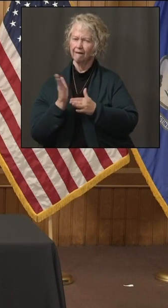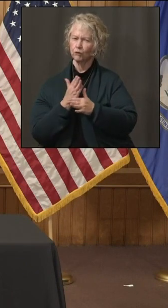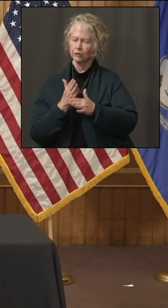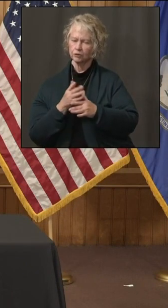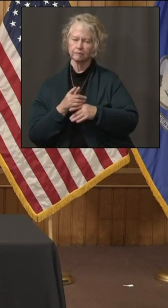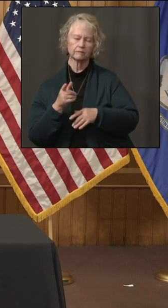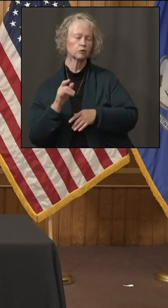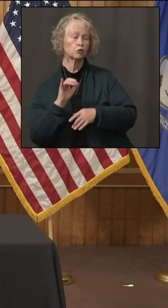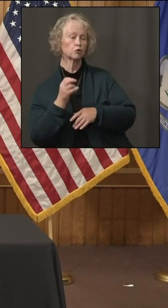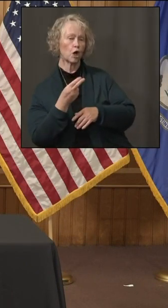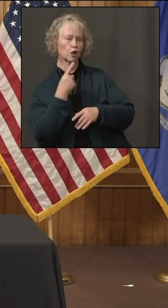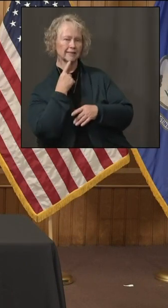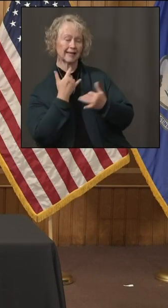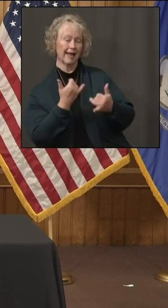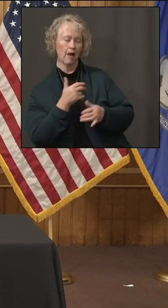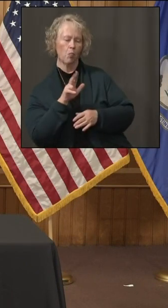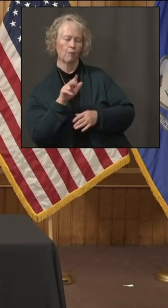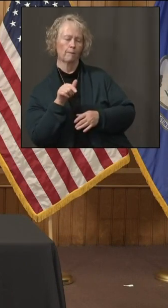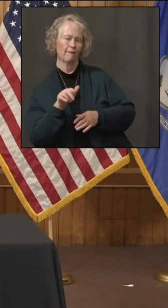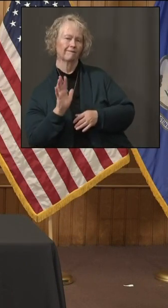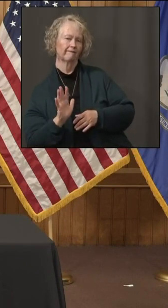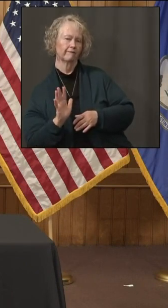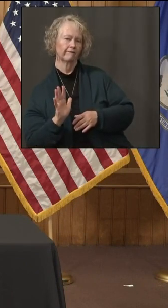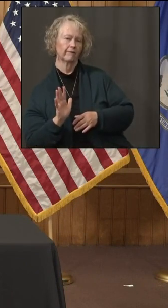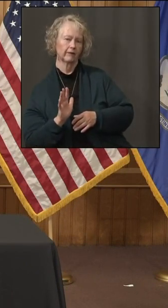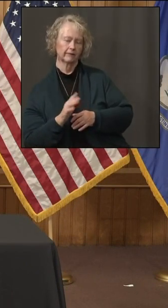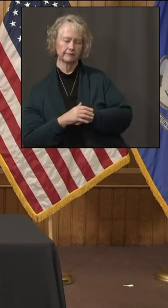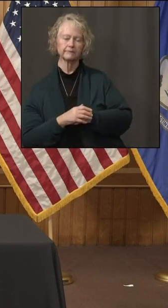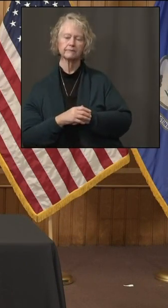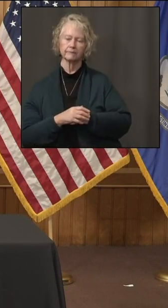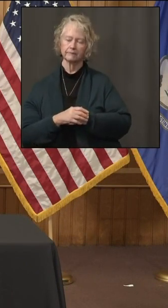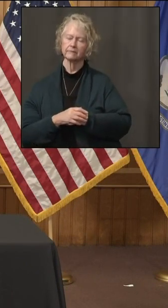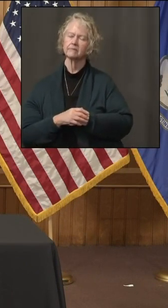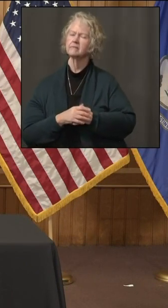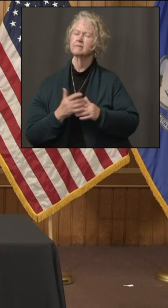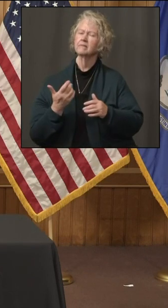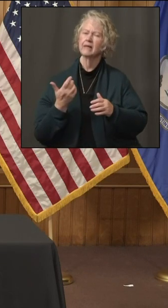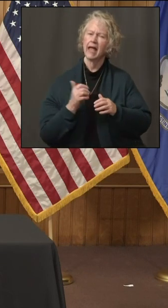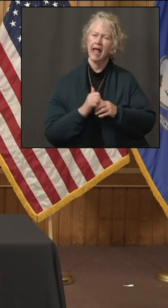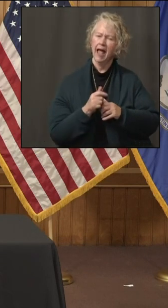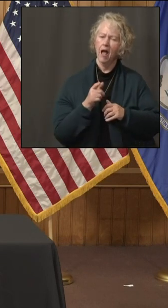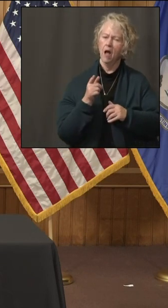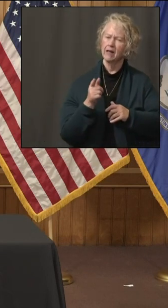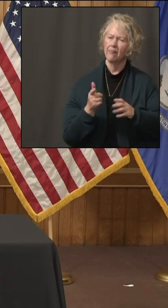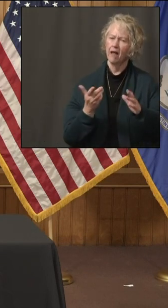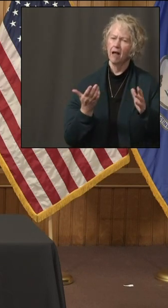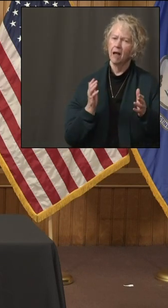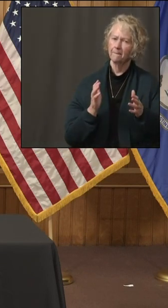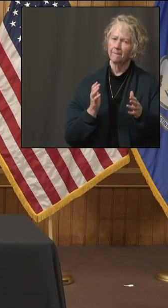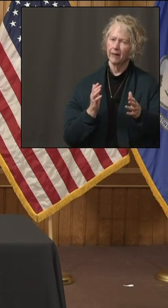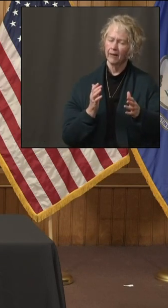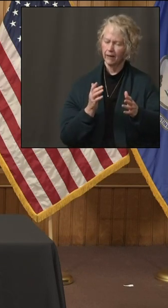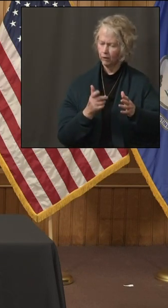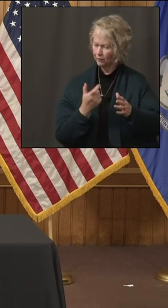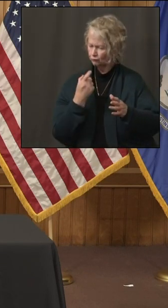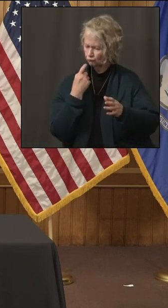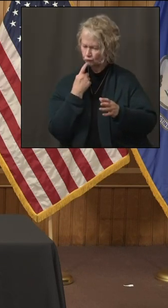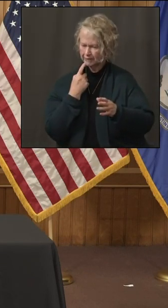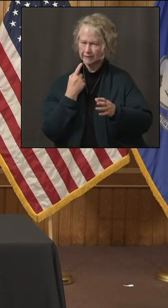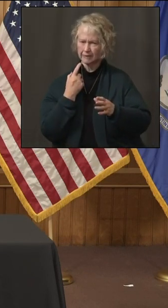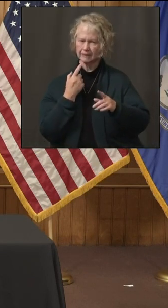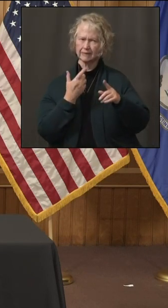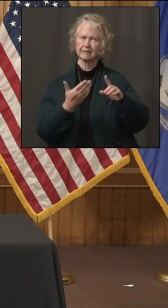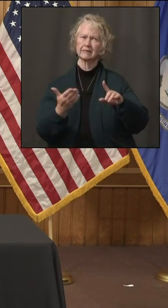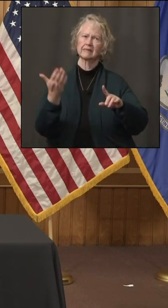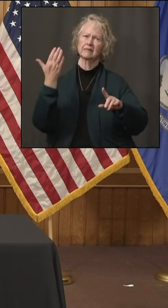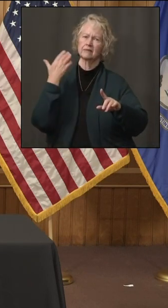It's 3.5, Paul. 3.5. And how does that compare to, say, another high from June